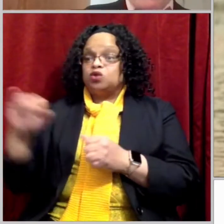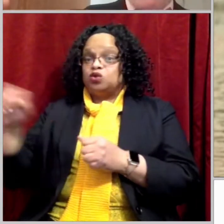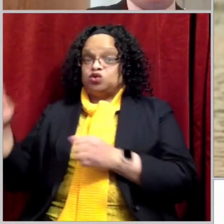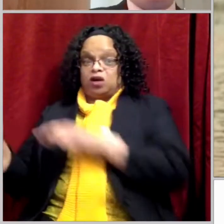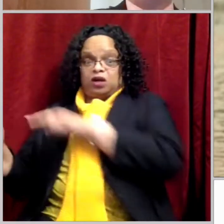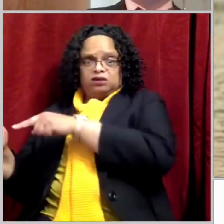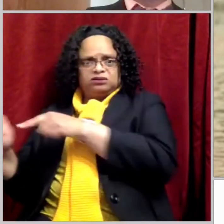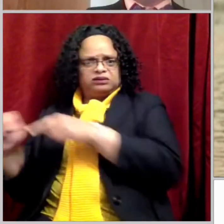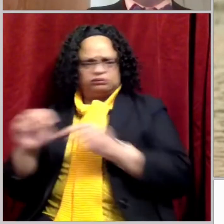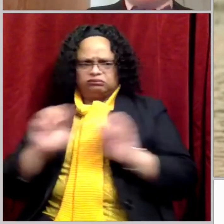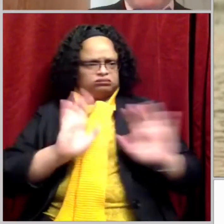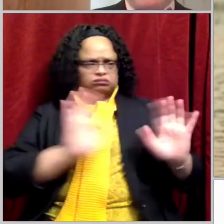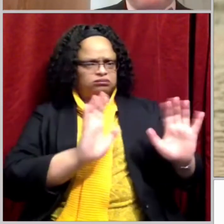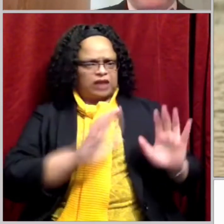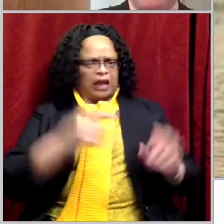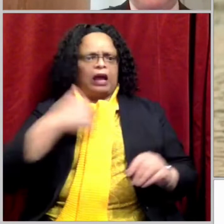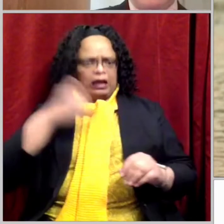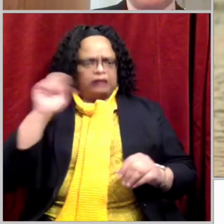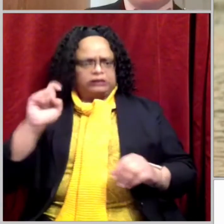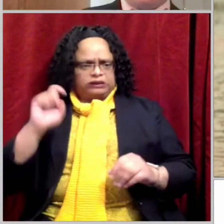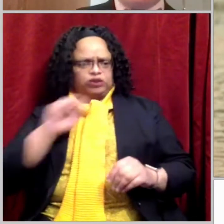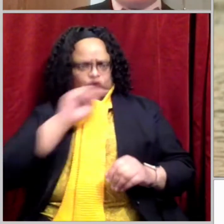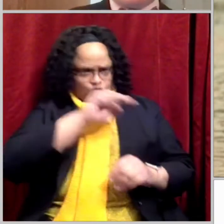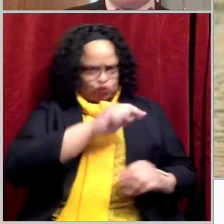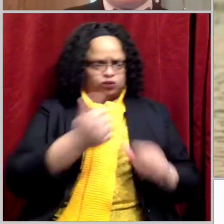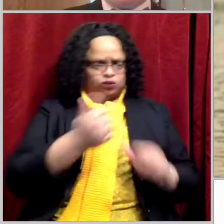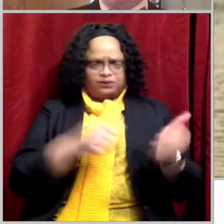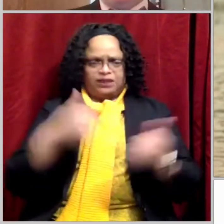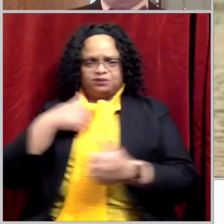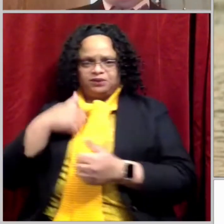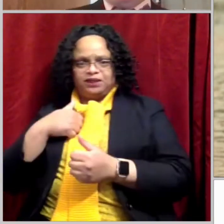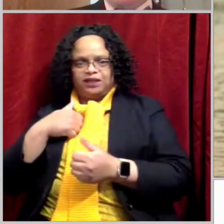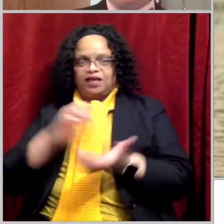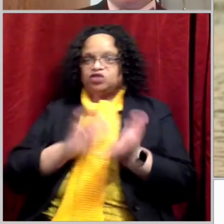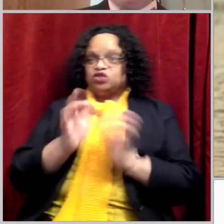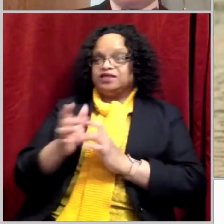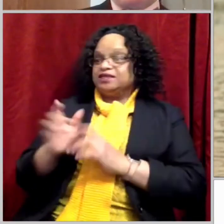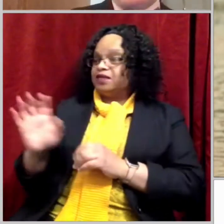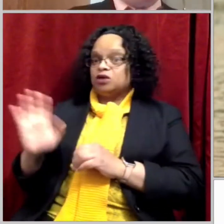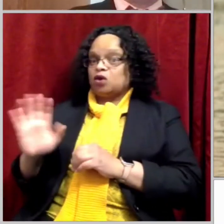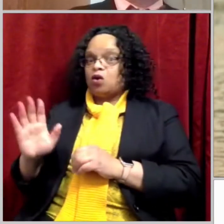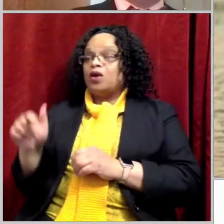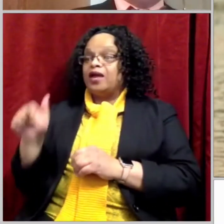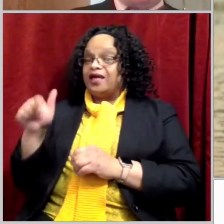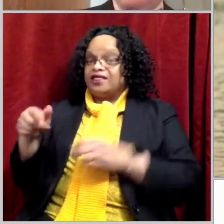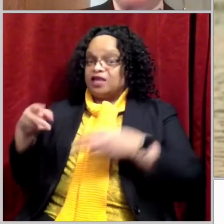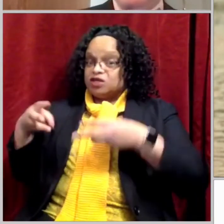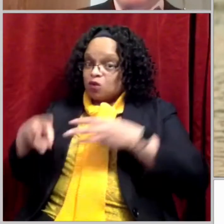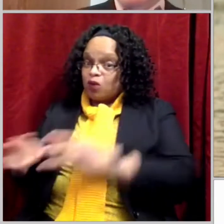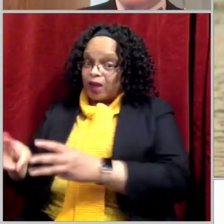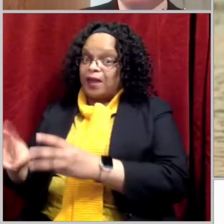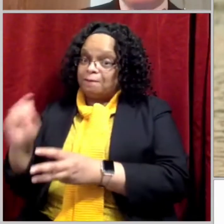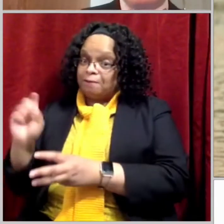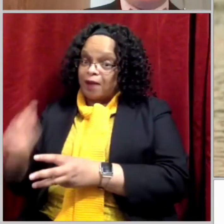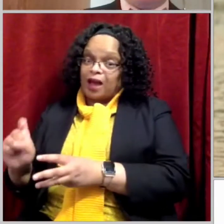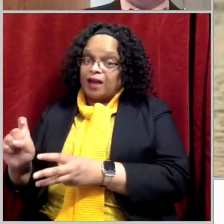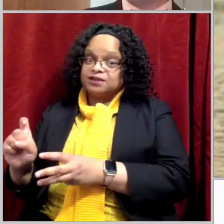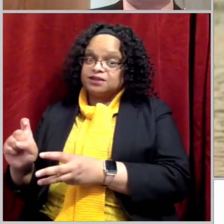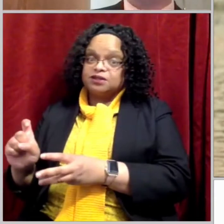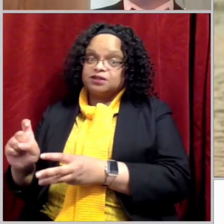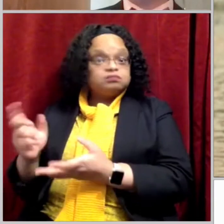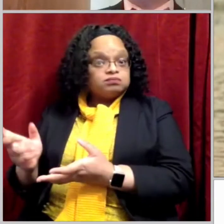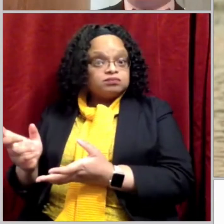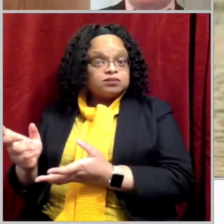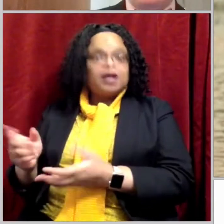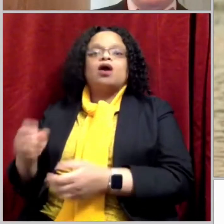you. Why are you coming to me? Jesus answered him, this is the way it has to be now. This is the